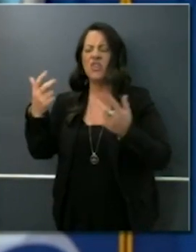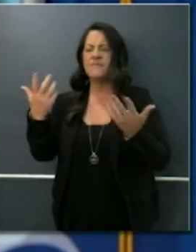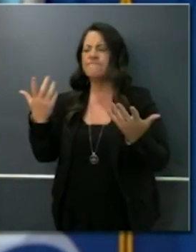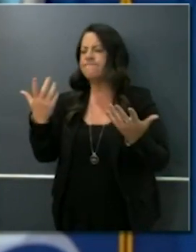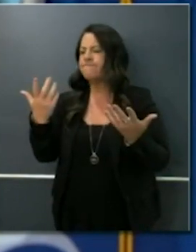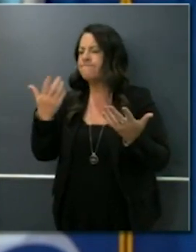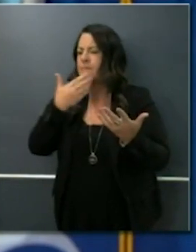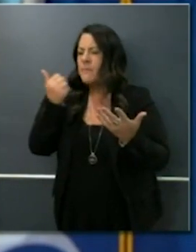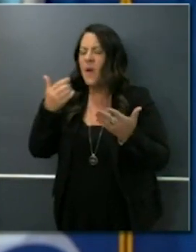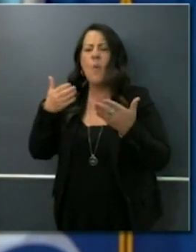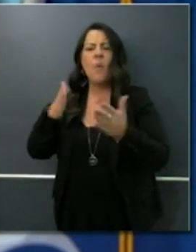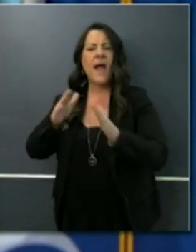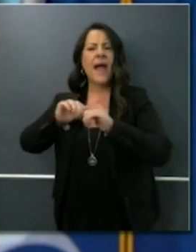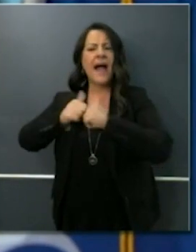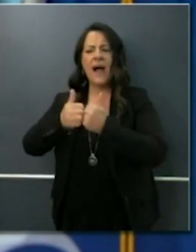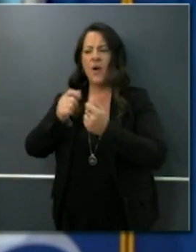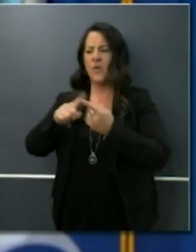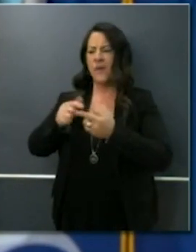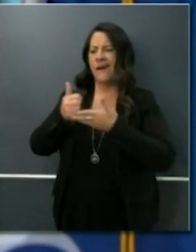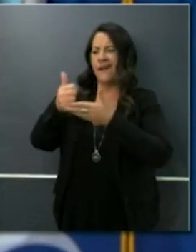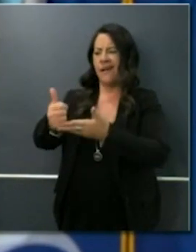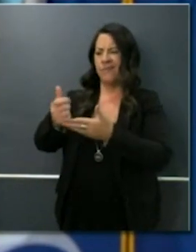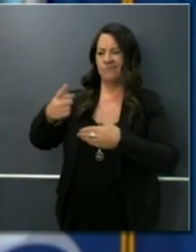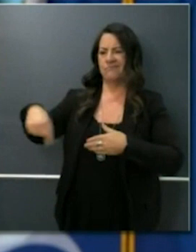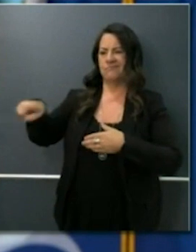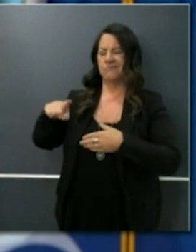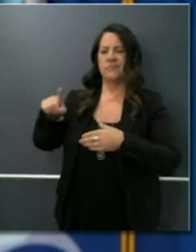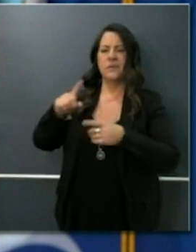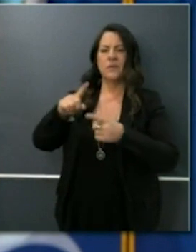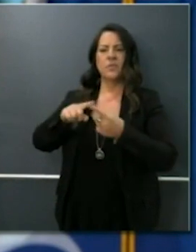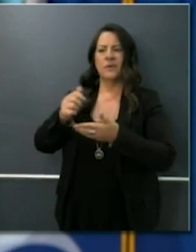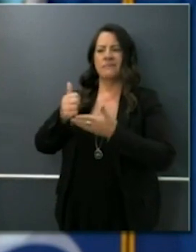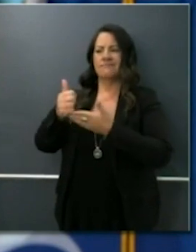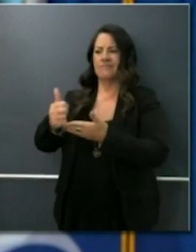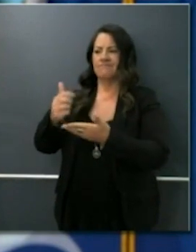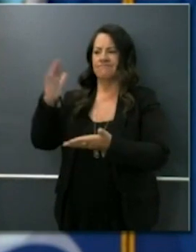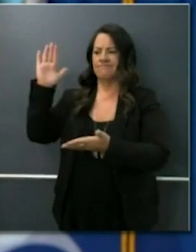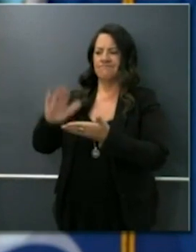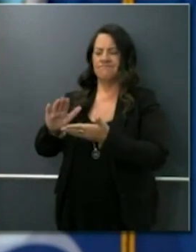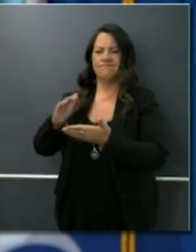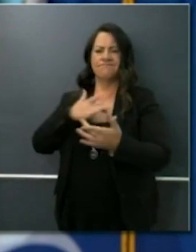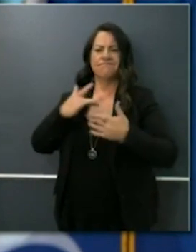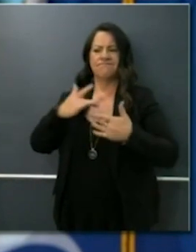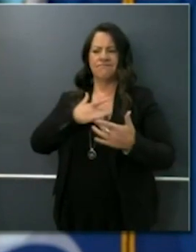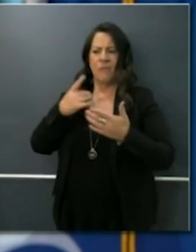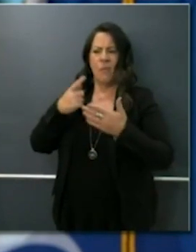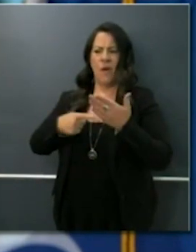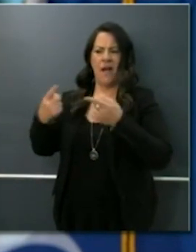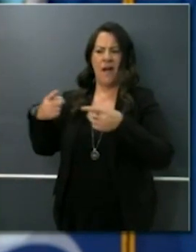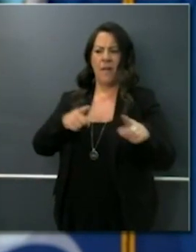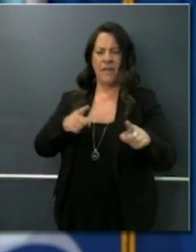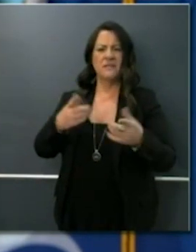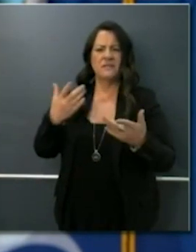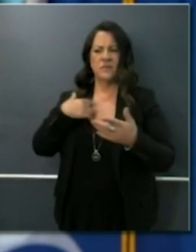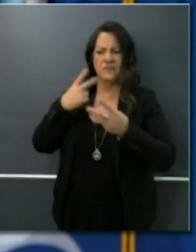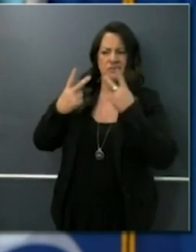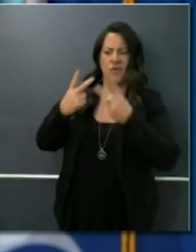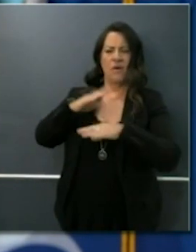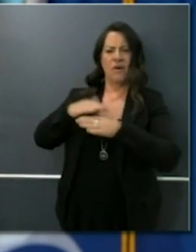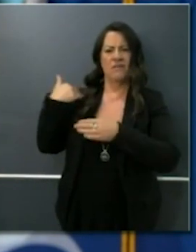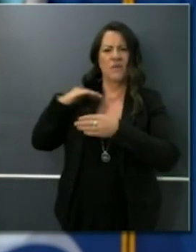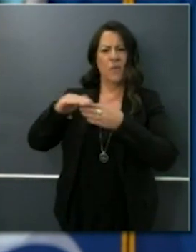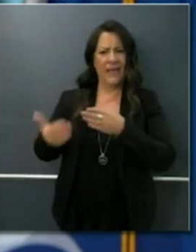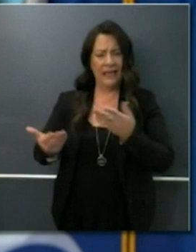deliberative engagement to address the conditions and those concerns that were highlighted over the course of the weekend. But I want